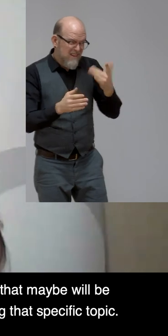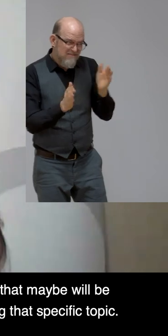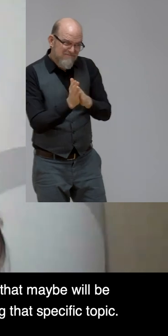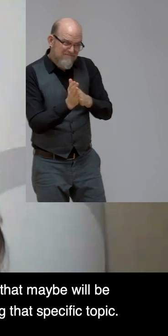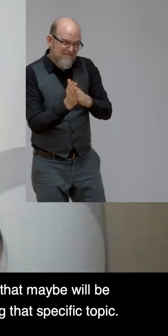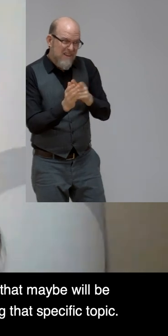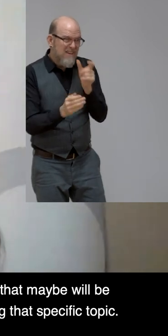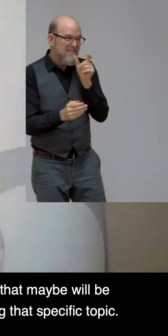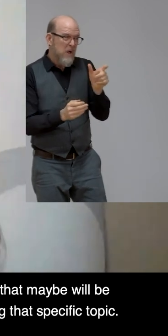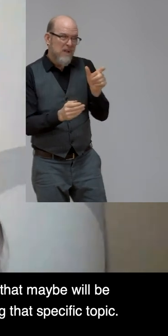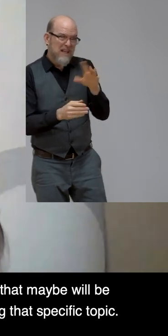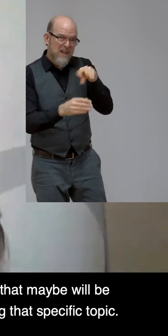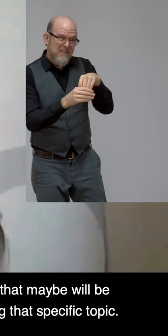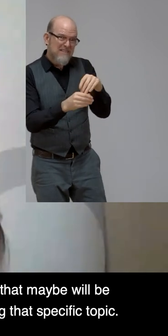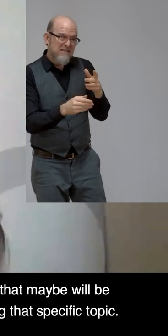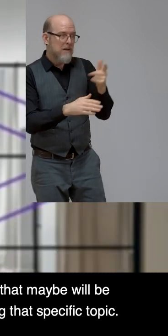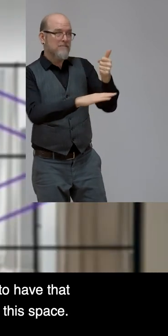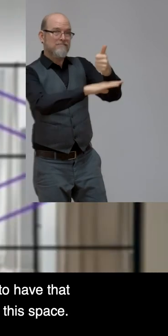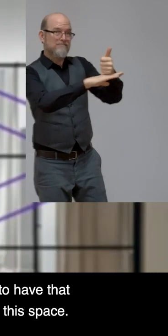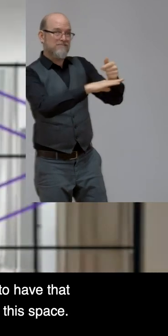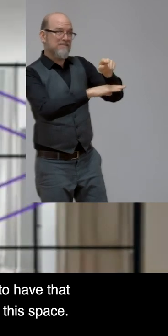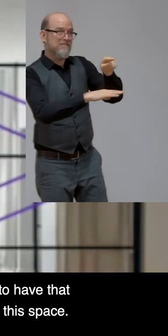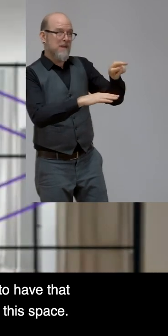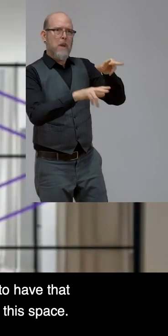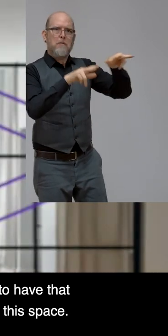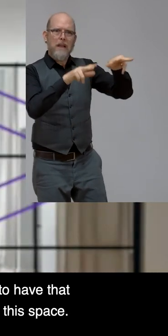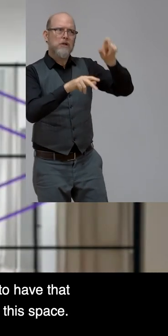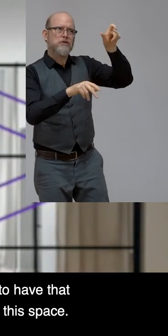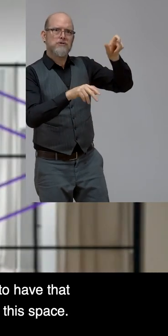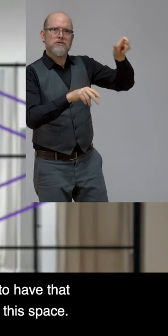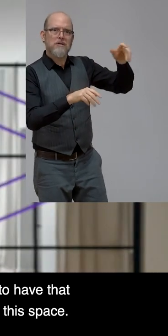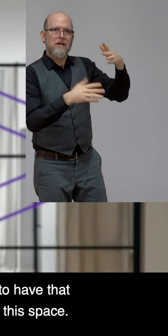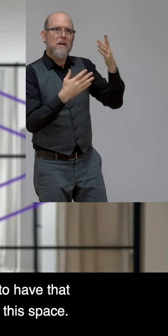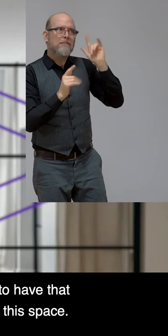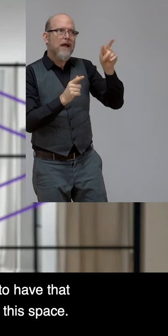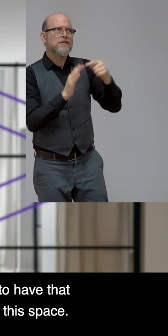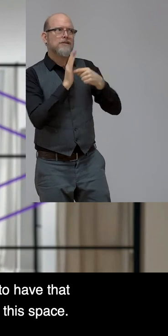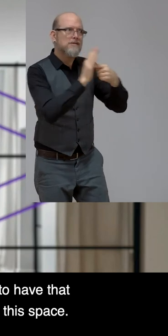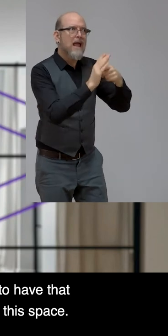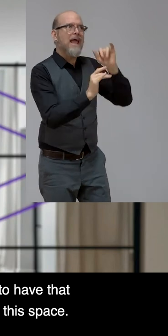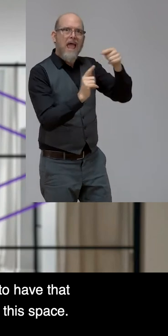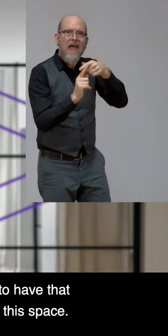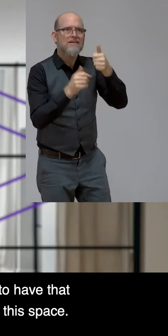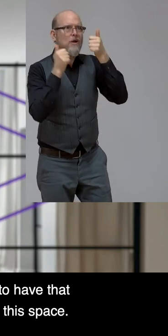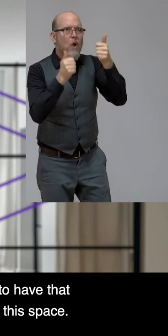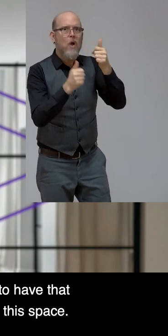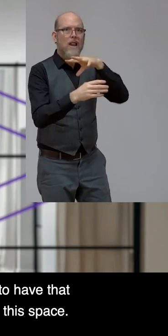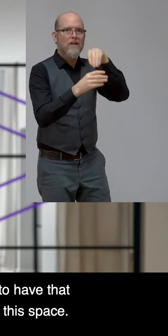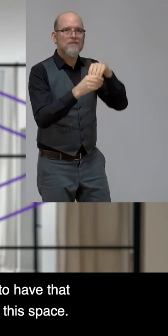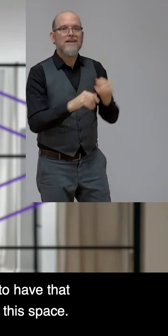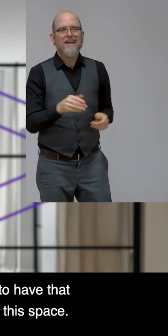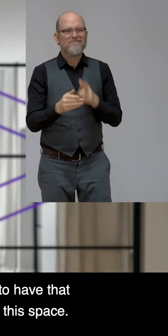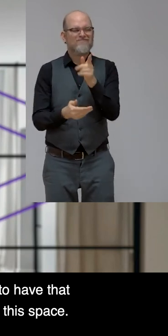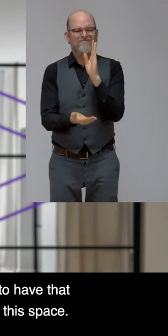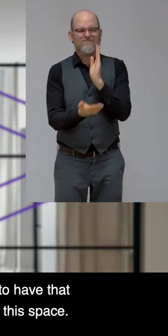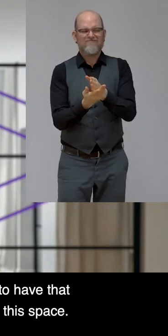audience regarding that specific topic. Yeah. First and foremost, you're absolutely right. Right. Right. You need to have